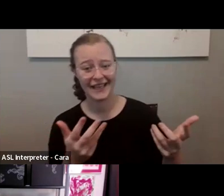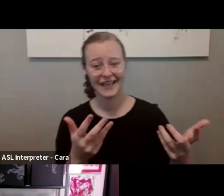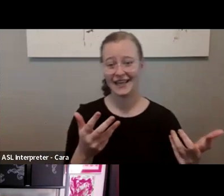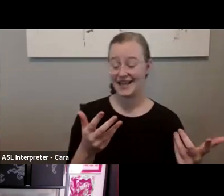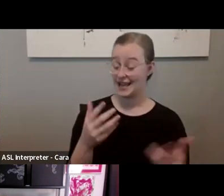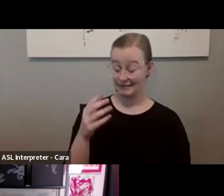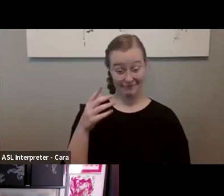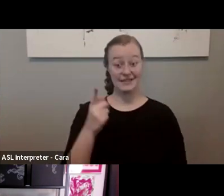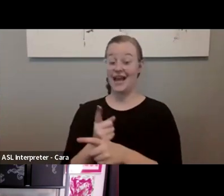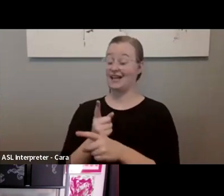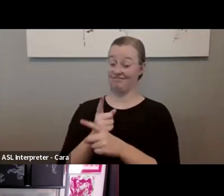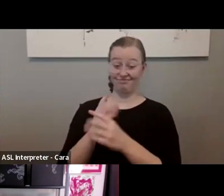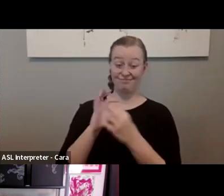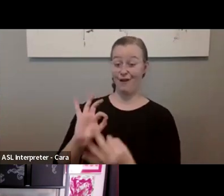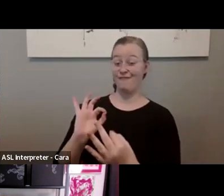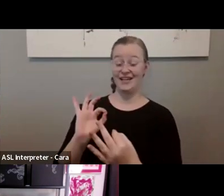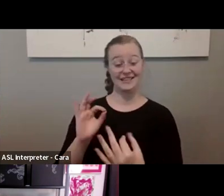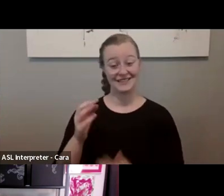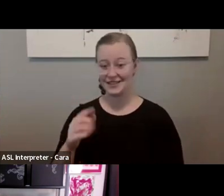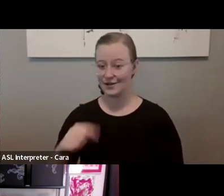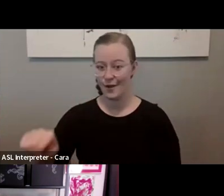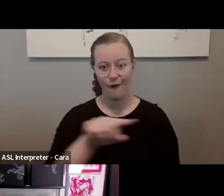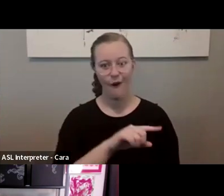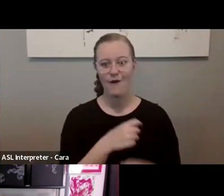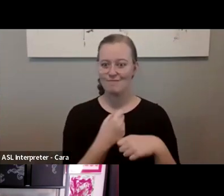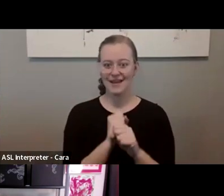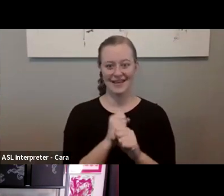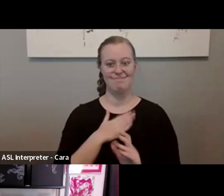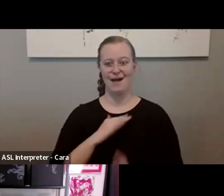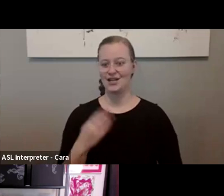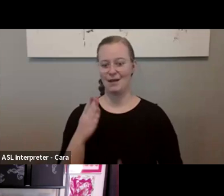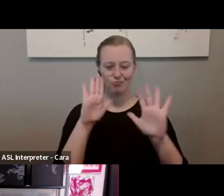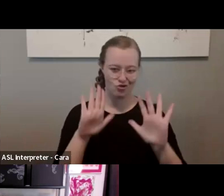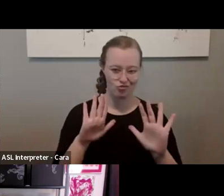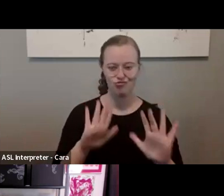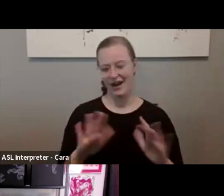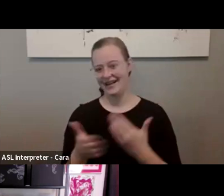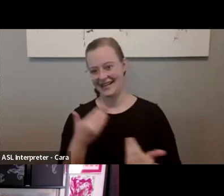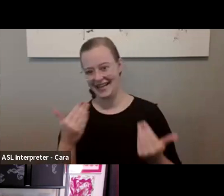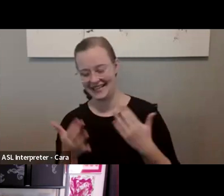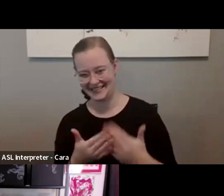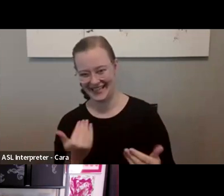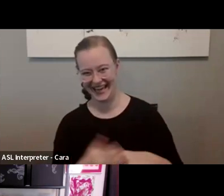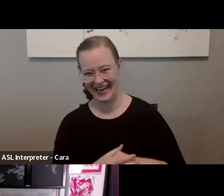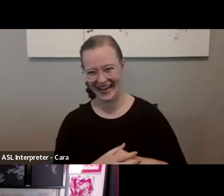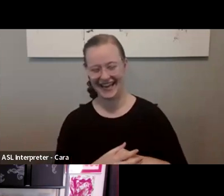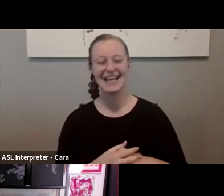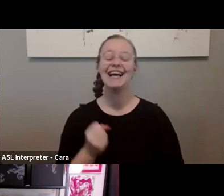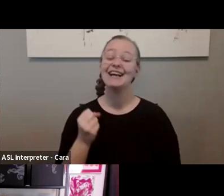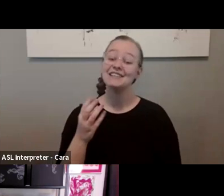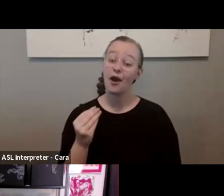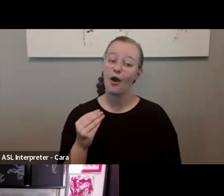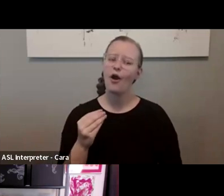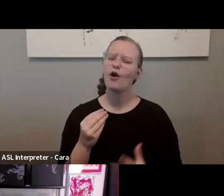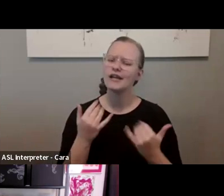Absolutely perfect. You all are making making this so great and making my job easy. So let's go a little